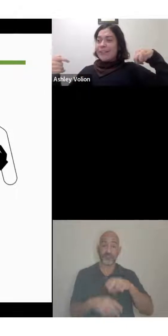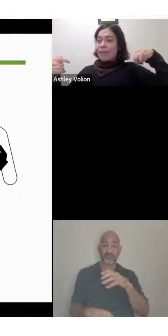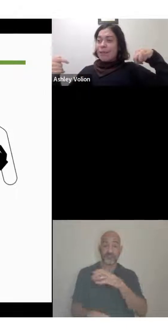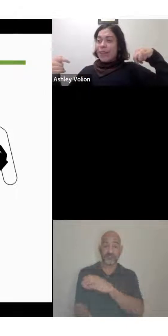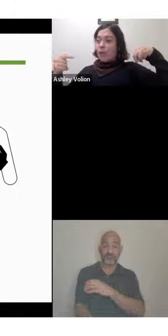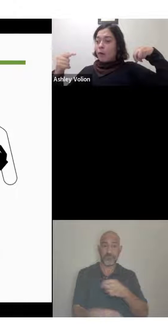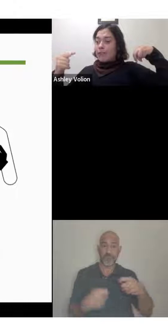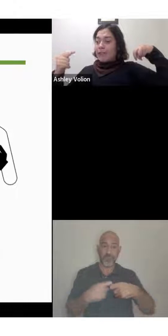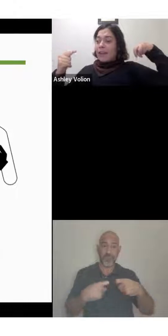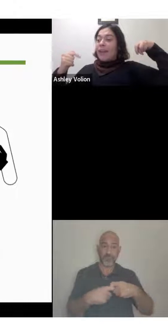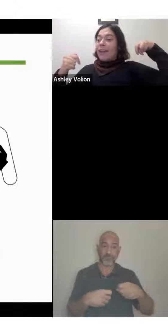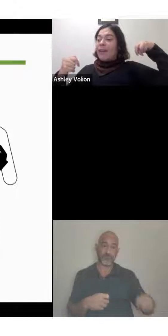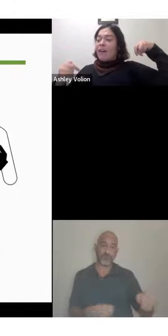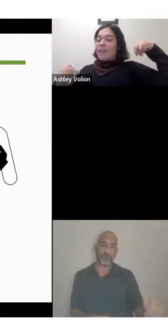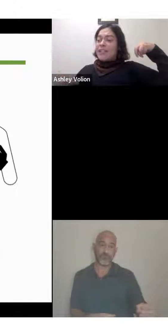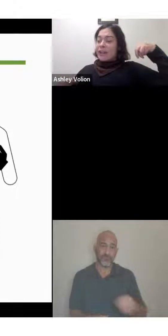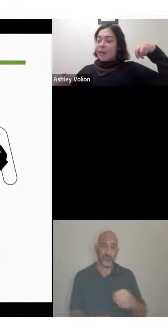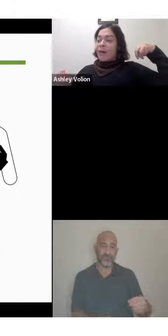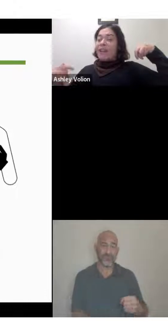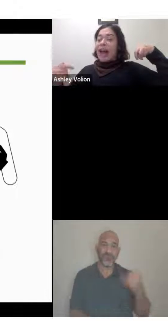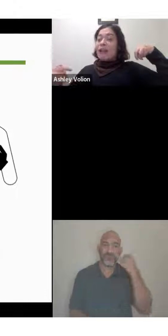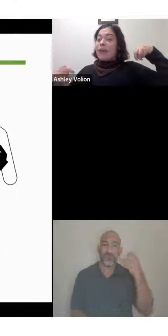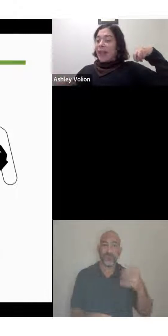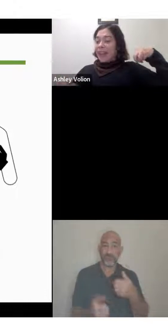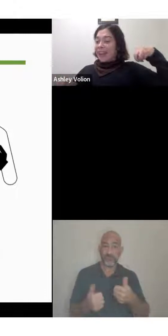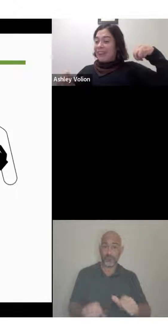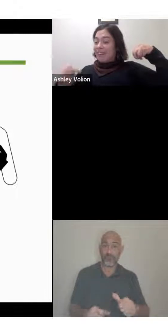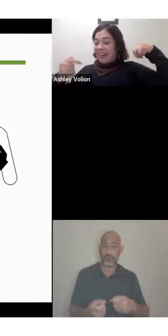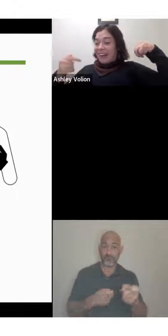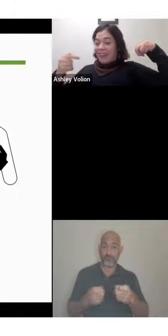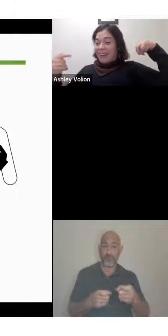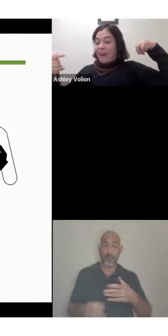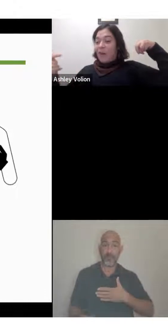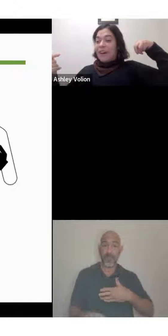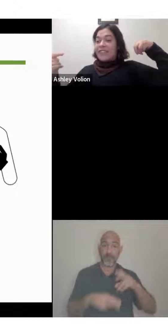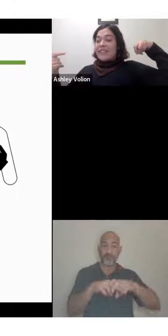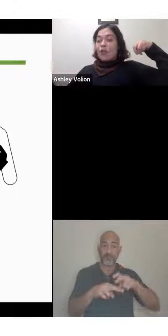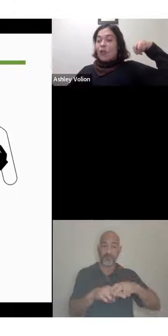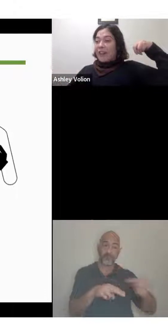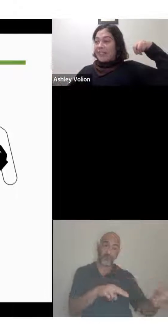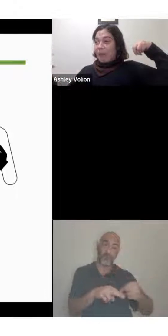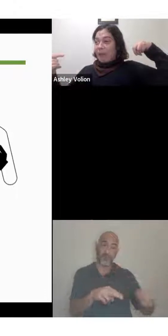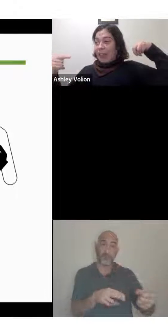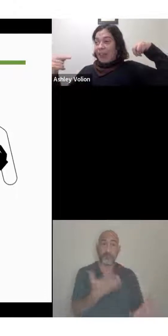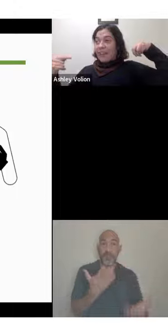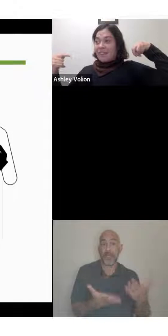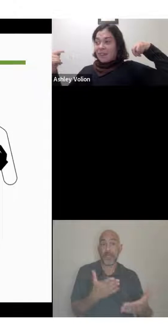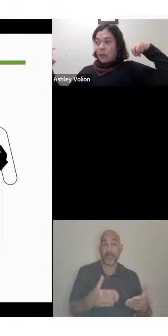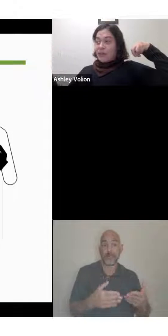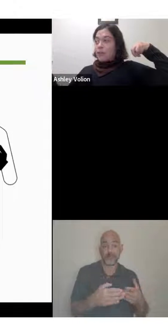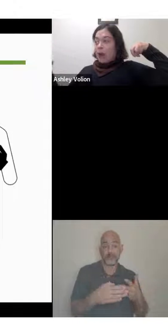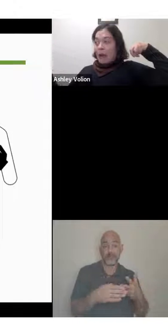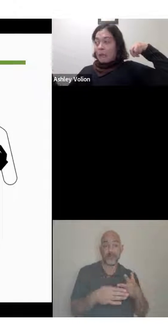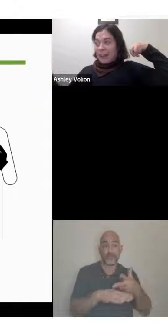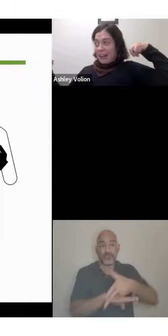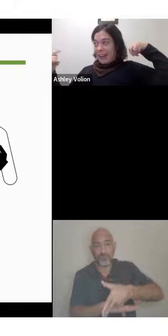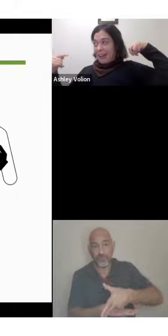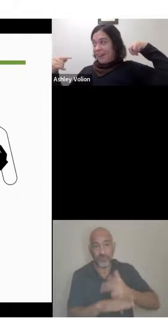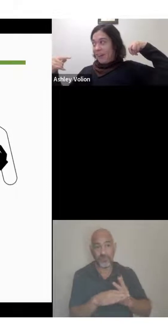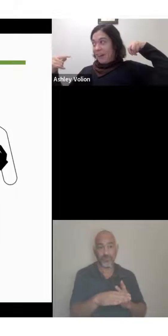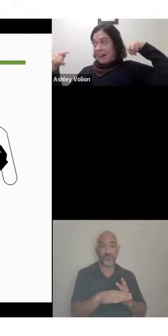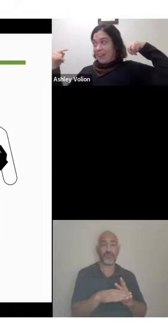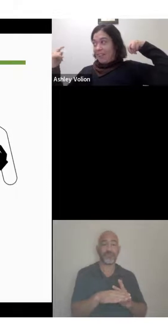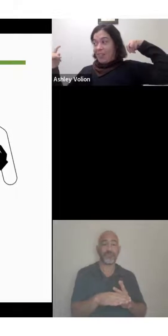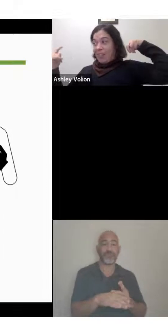into something, which can cause you a lot of pain, or destroy something, someone's property,